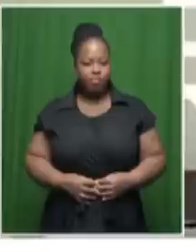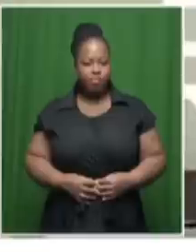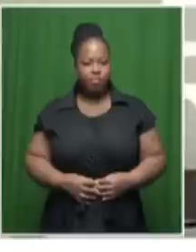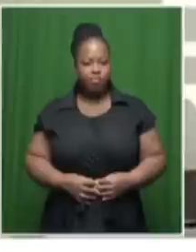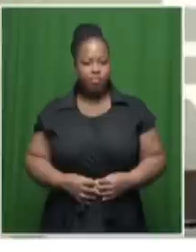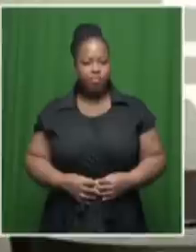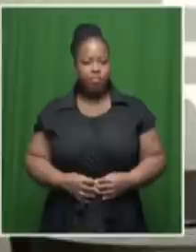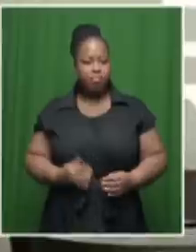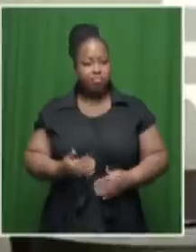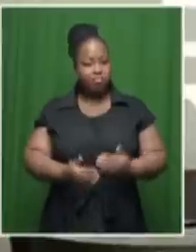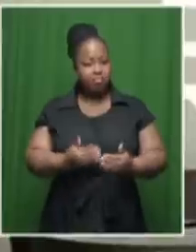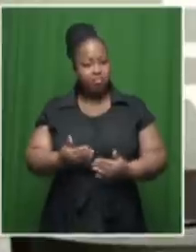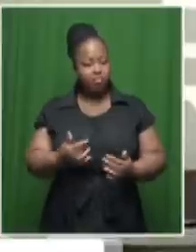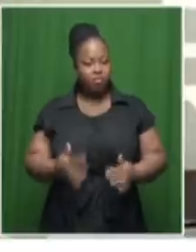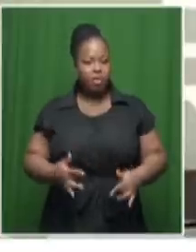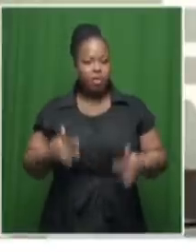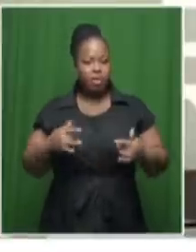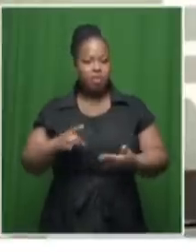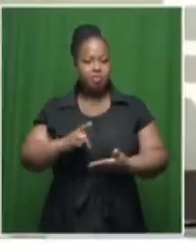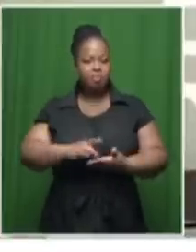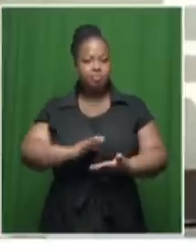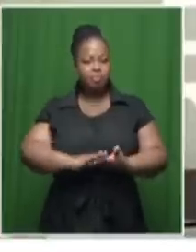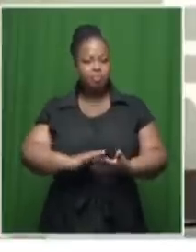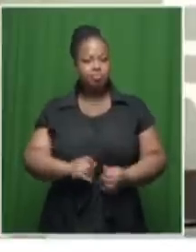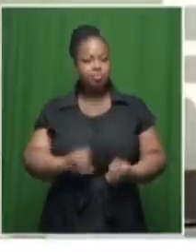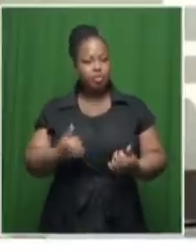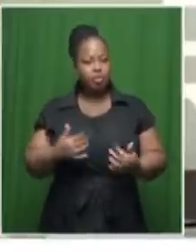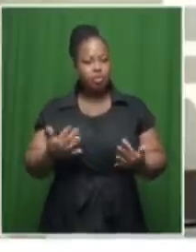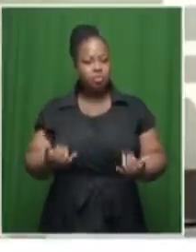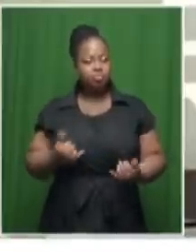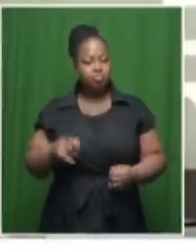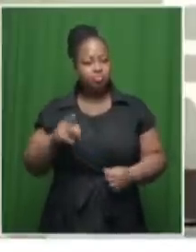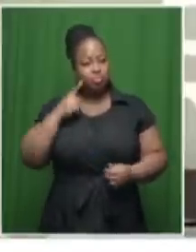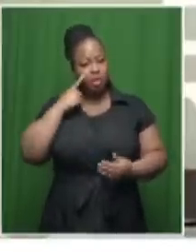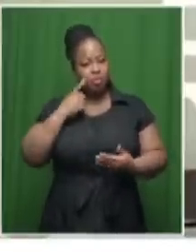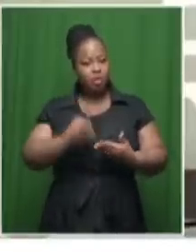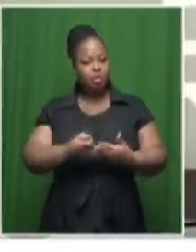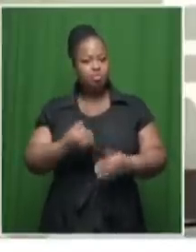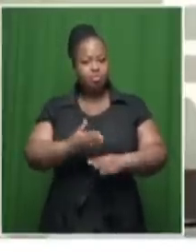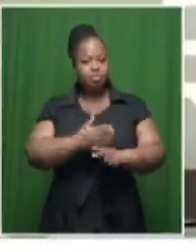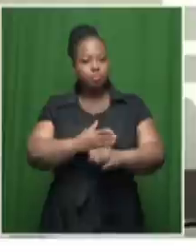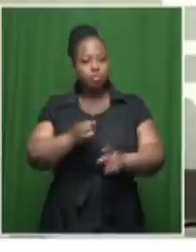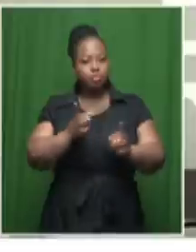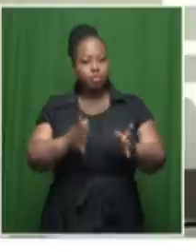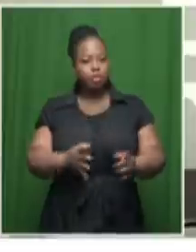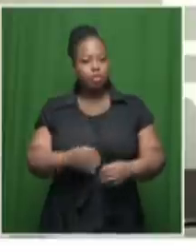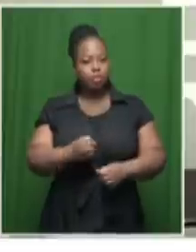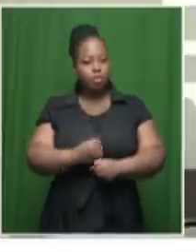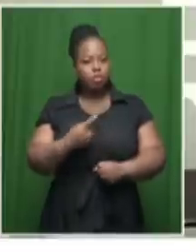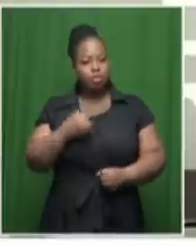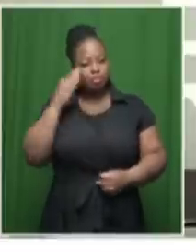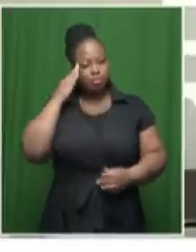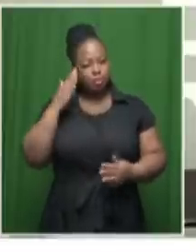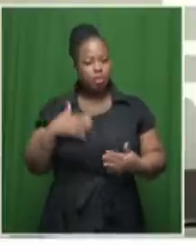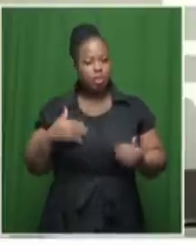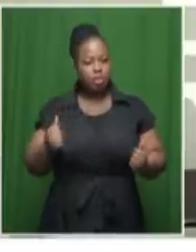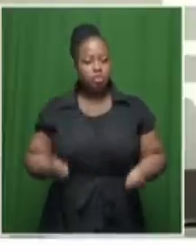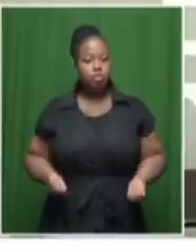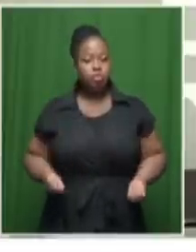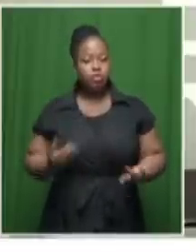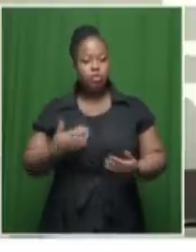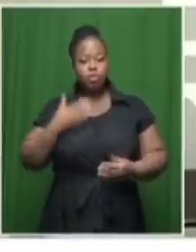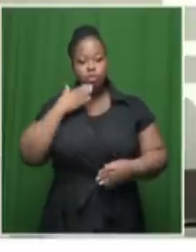The proceedings in the live SETMany inquest will today hear evidence from former Director of Gauteng Mental Health Services,